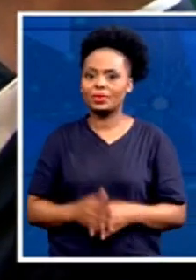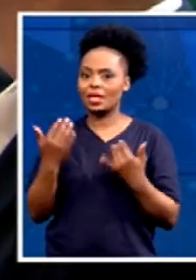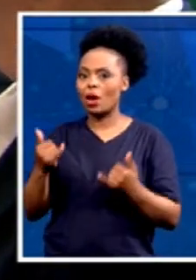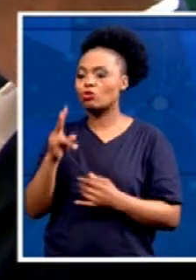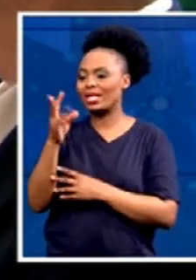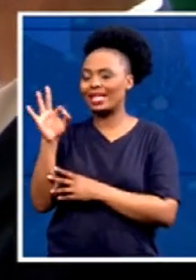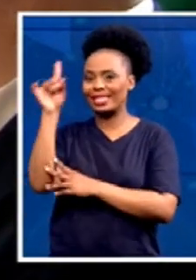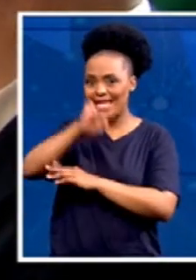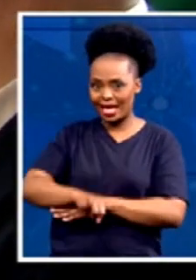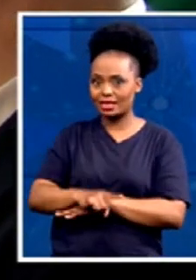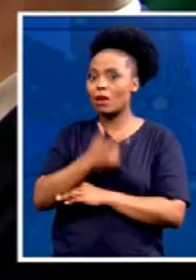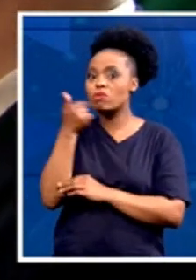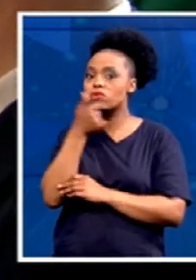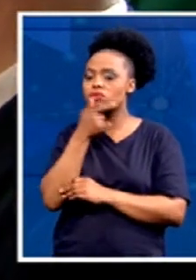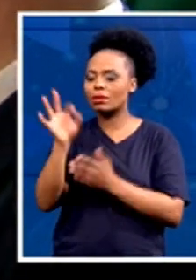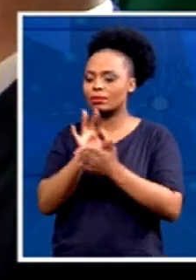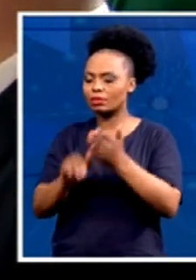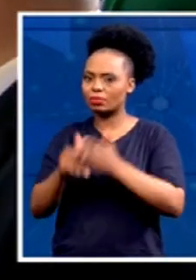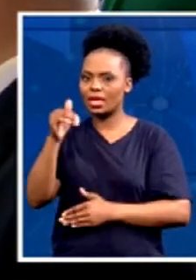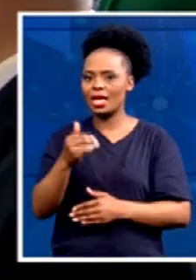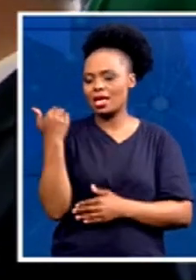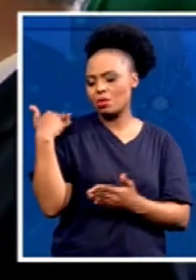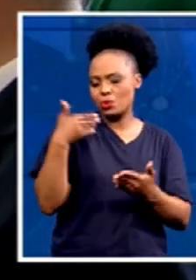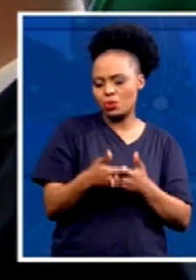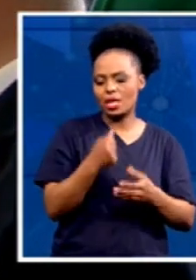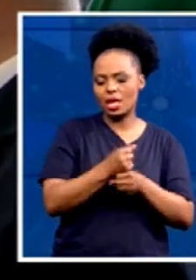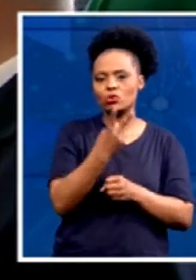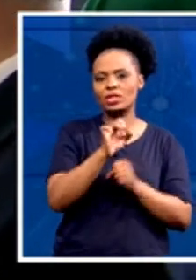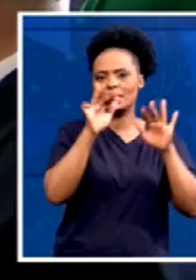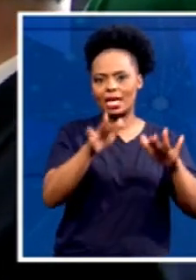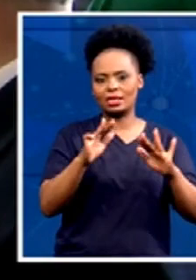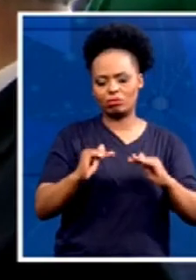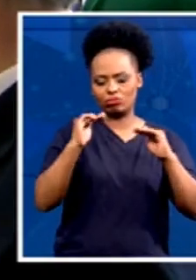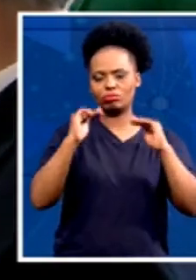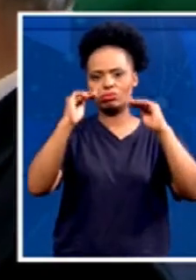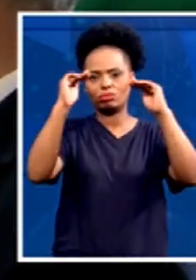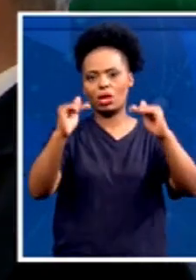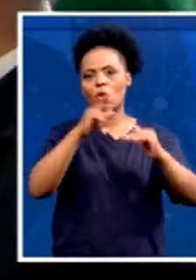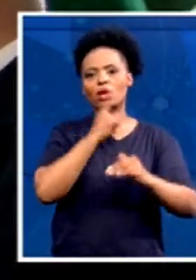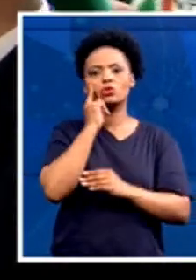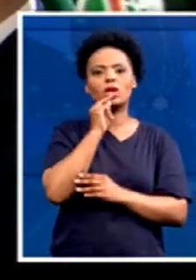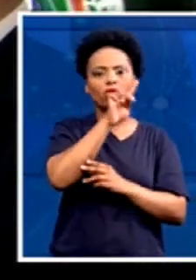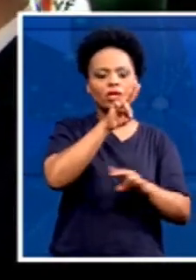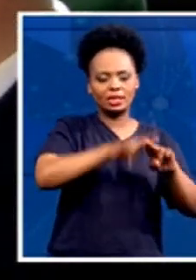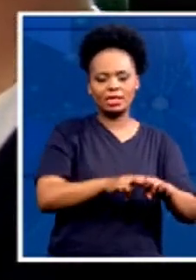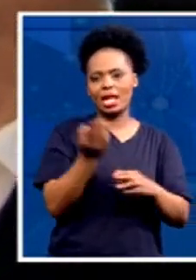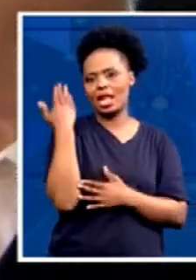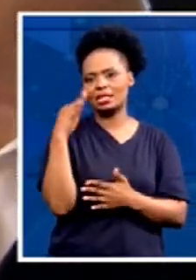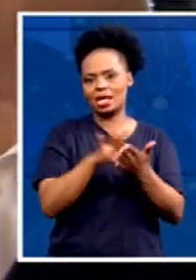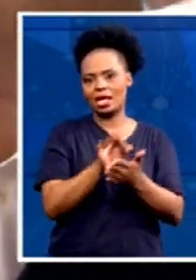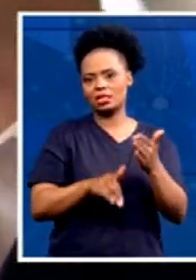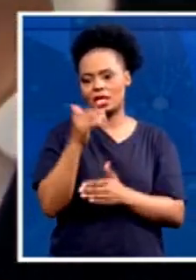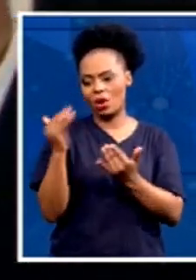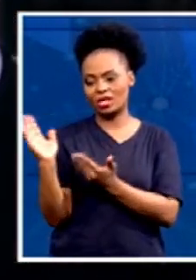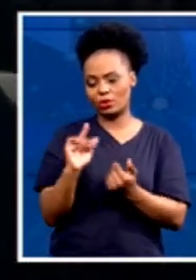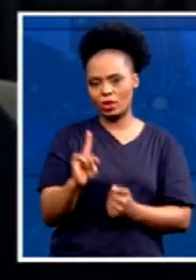2019. In Twanay, you've gained about four seats in the last elections. What outcome are you hoping for? Well, we've got 12 seats in parliament